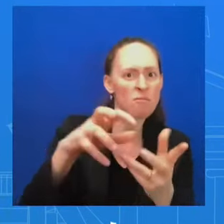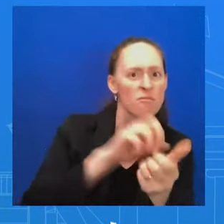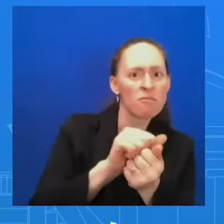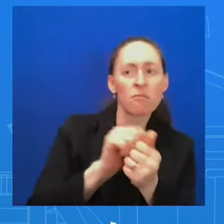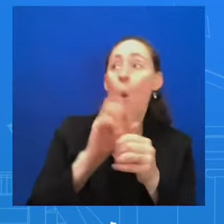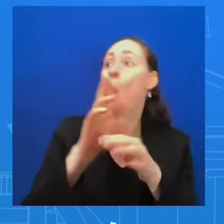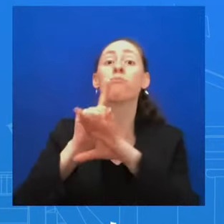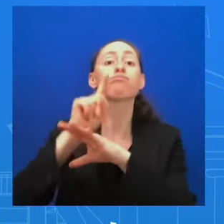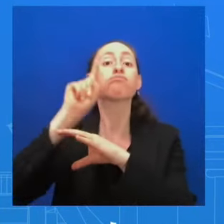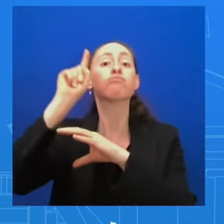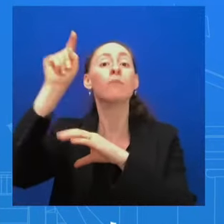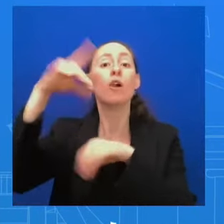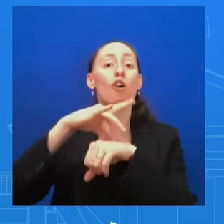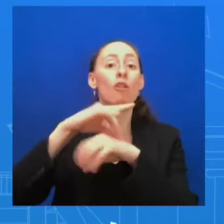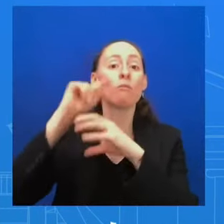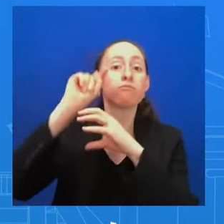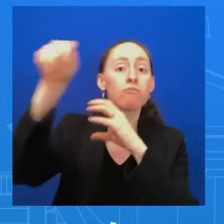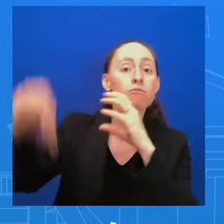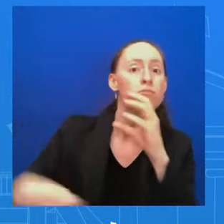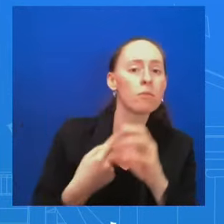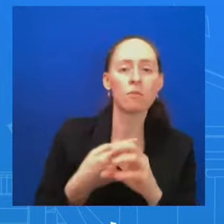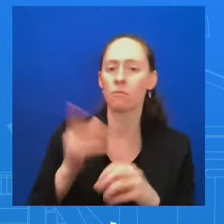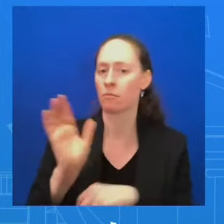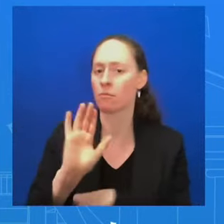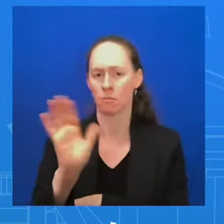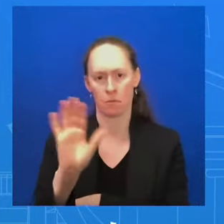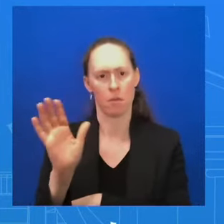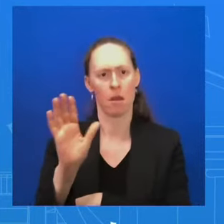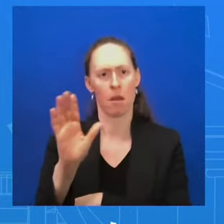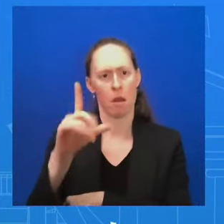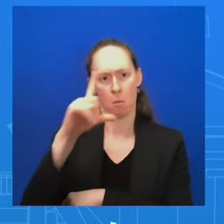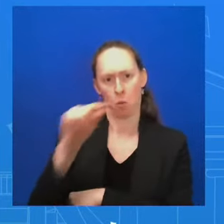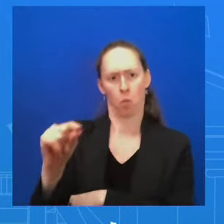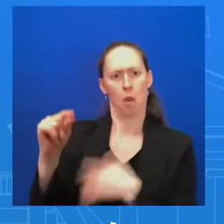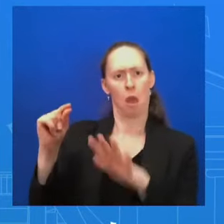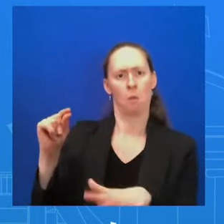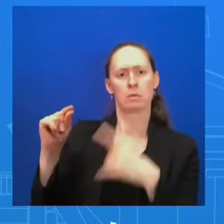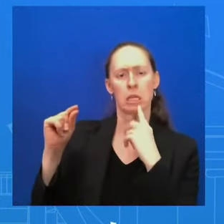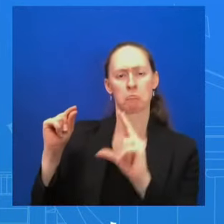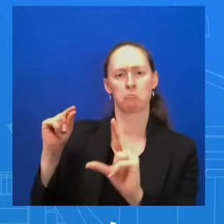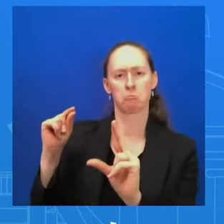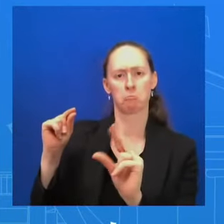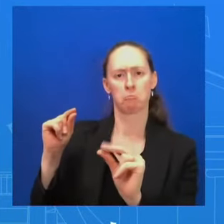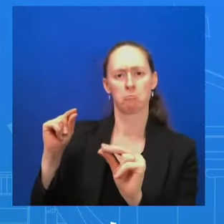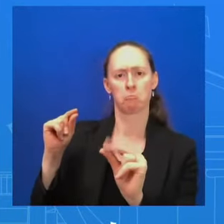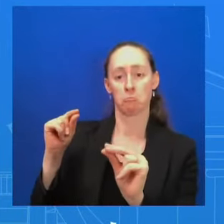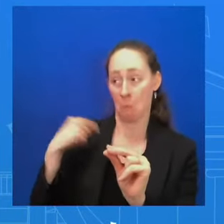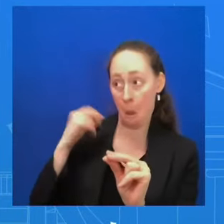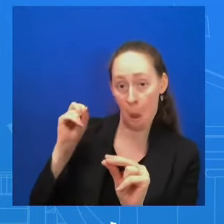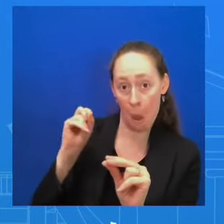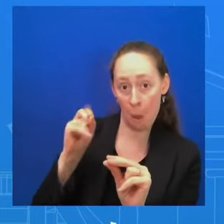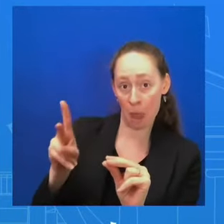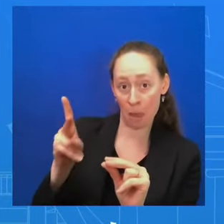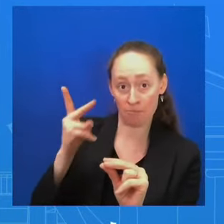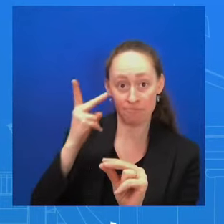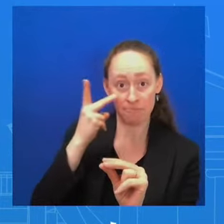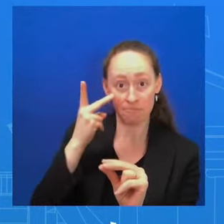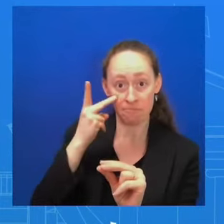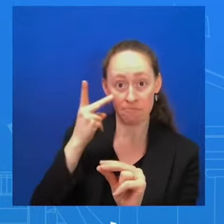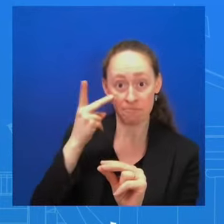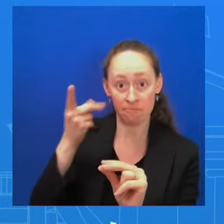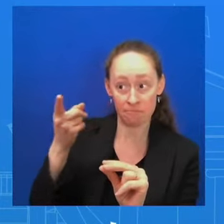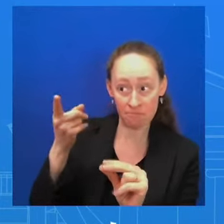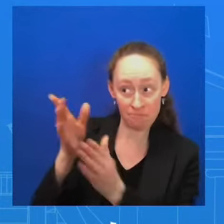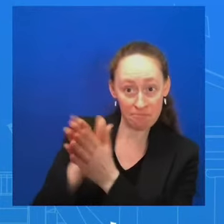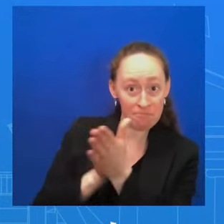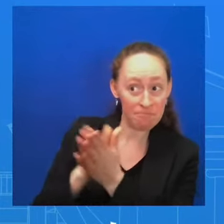has no intention of deploying nuclear weapons in space. So we look forward to Russia voting in favor of this resolution. There should be no reason why not to. And if